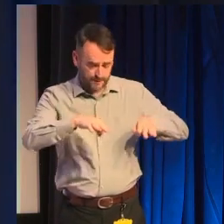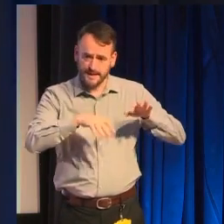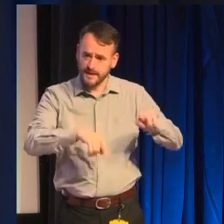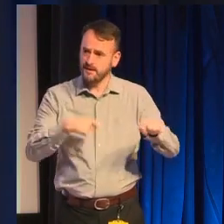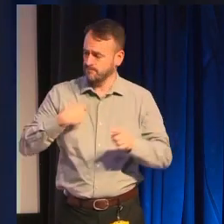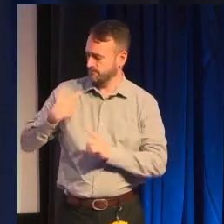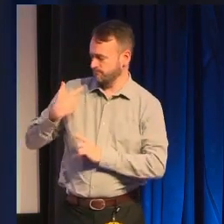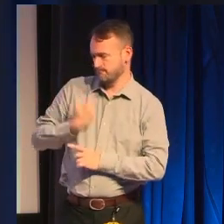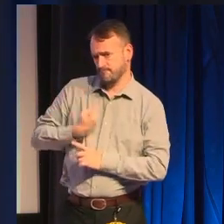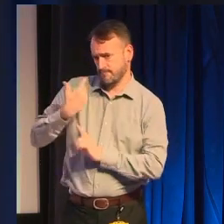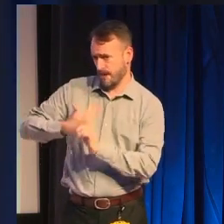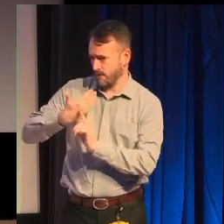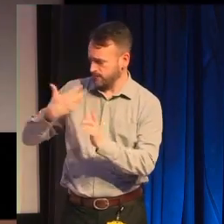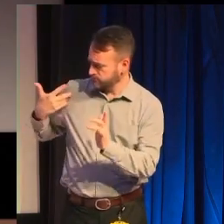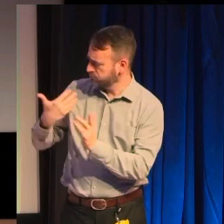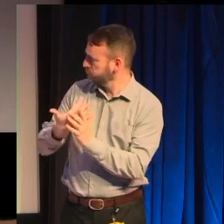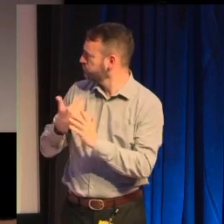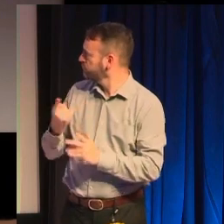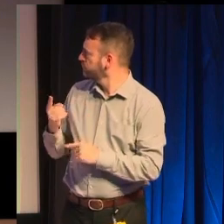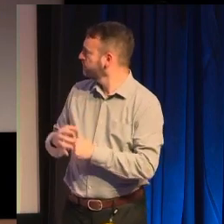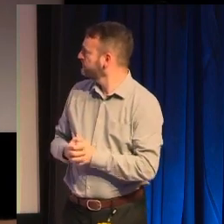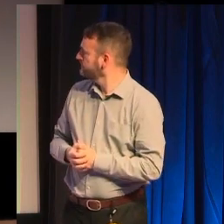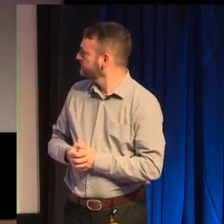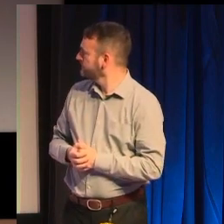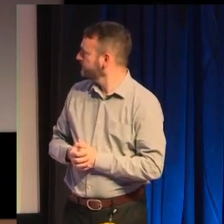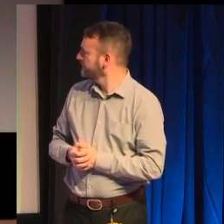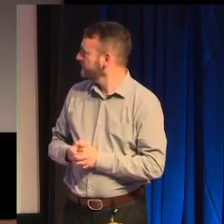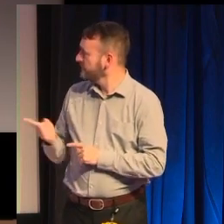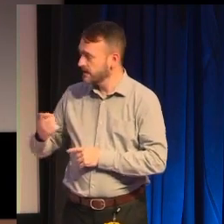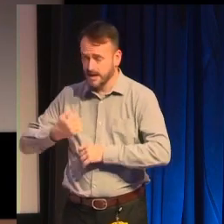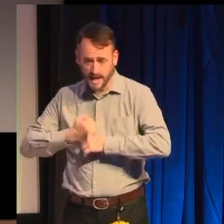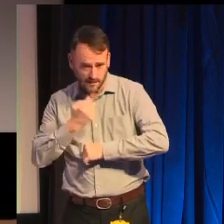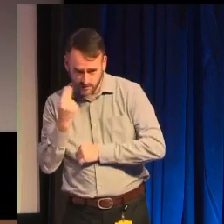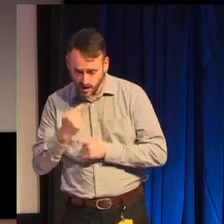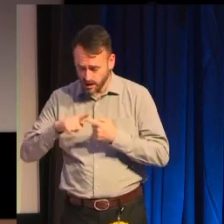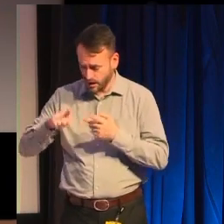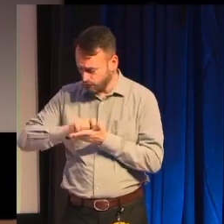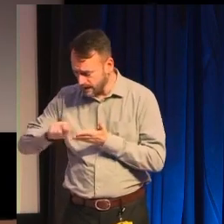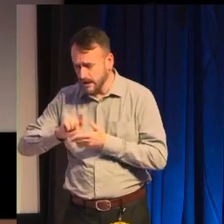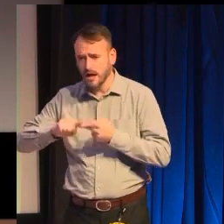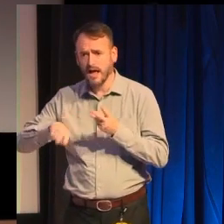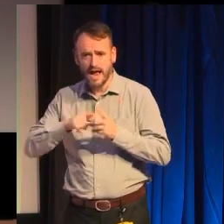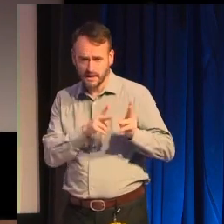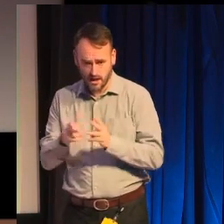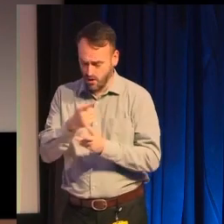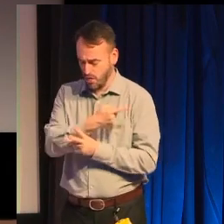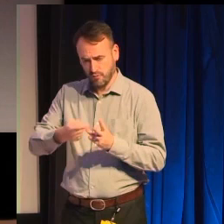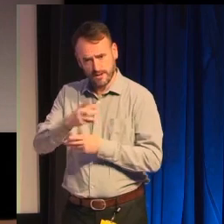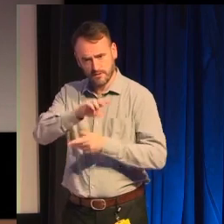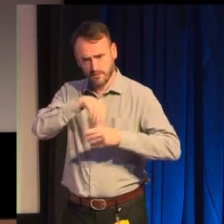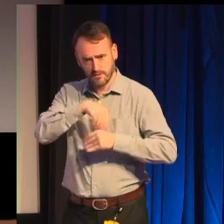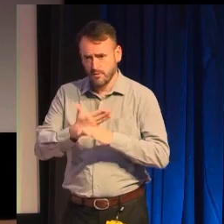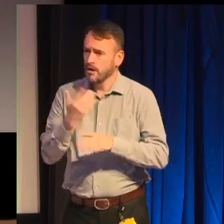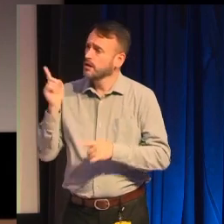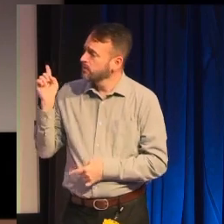beyond those things that were just mentioned so I'm a game designer writer and editor all three these are some of the games that I've